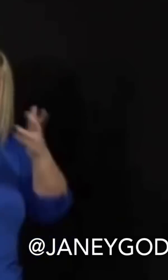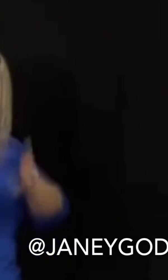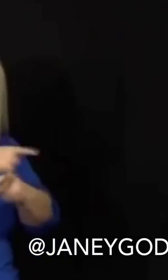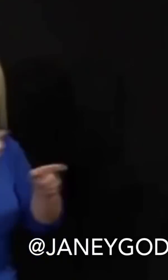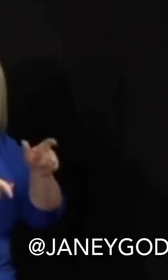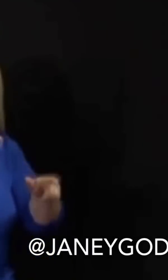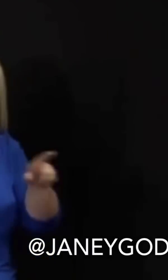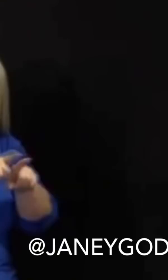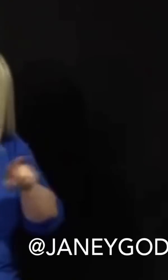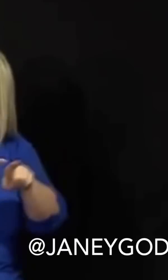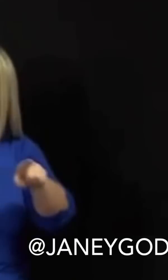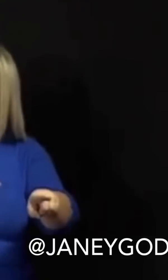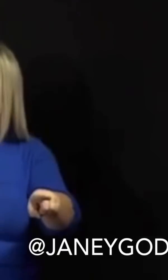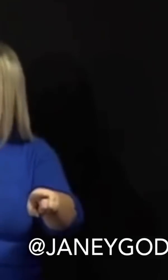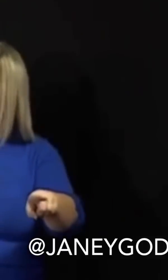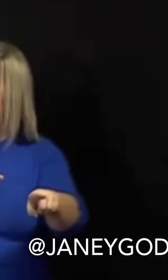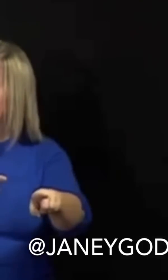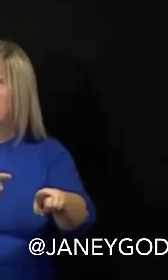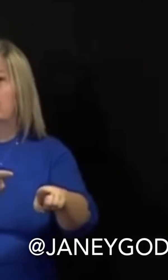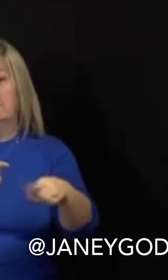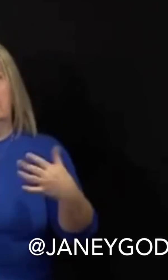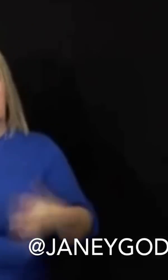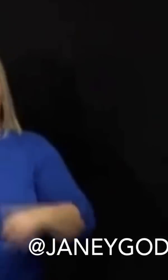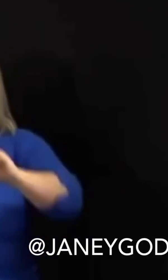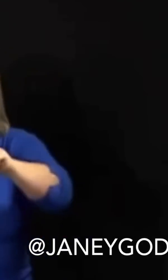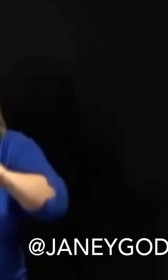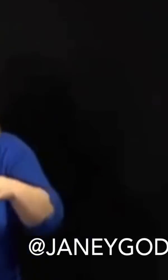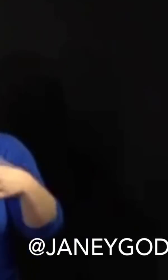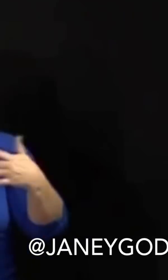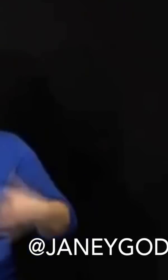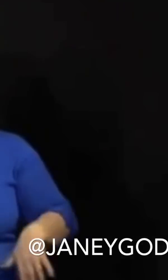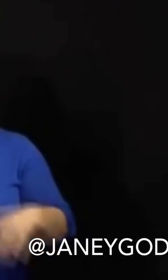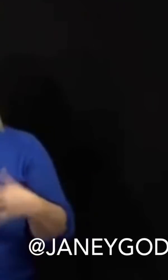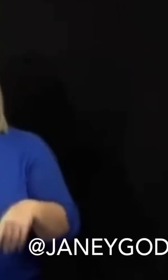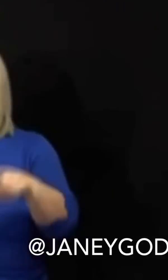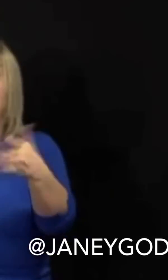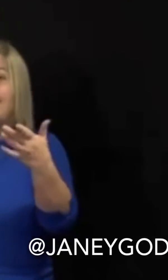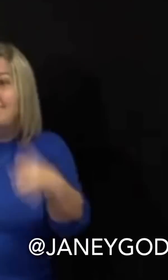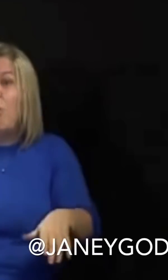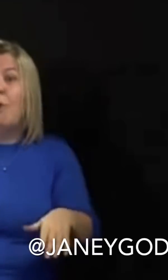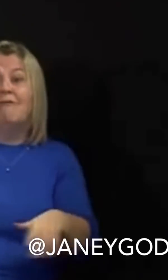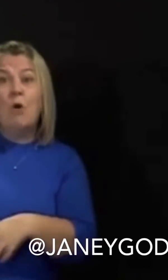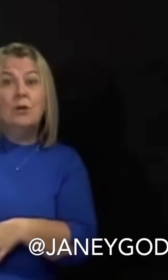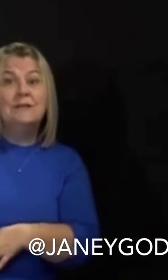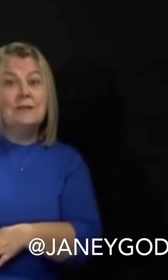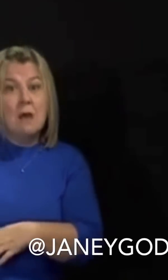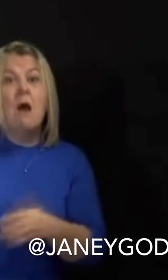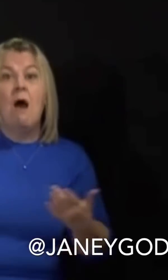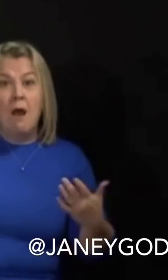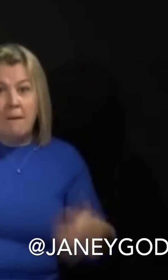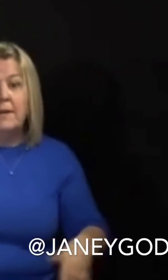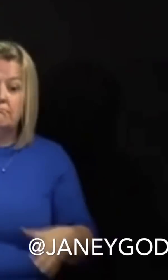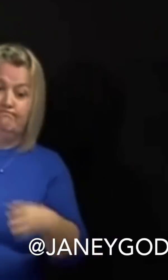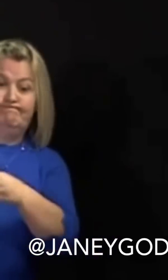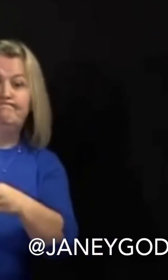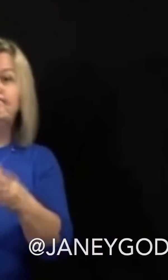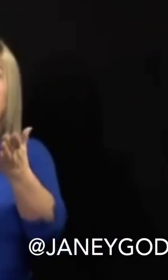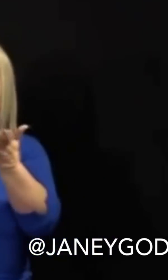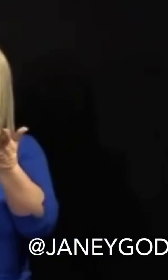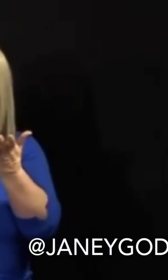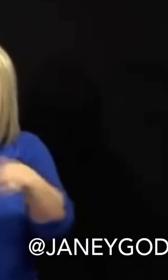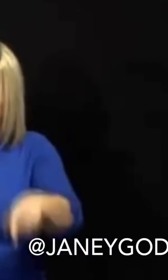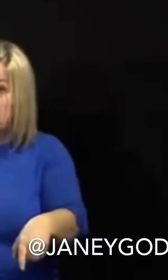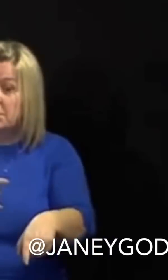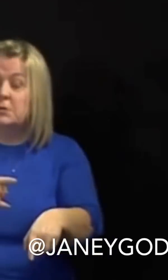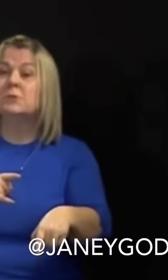She's got a big Alsatian called Sheba, and it ran right through my garden. I'd ripped the whirligig right down, and I had to have a socially distant argument with